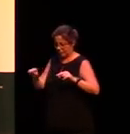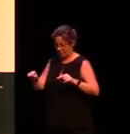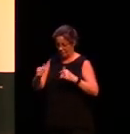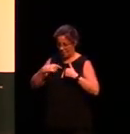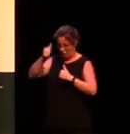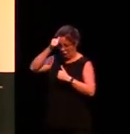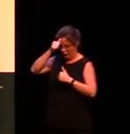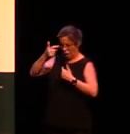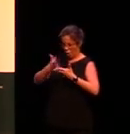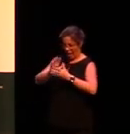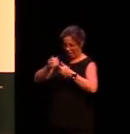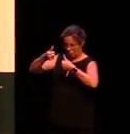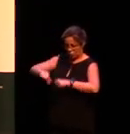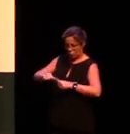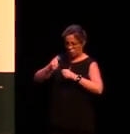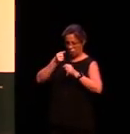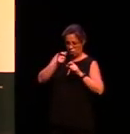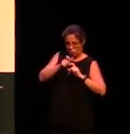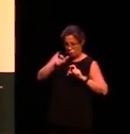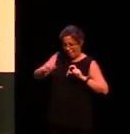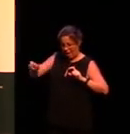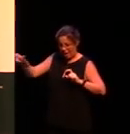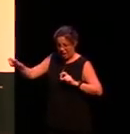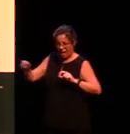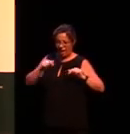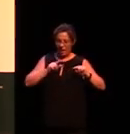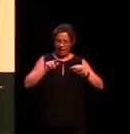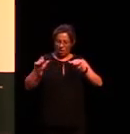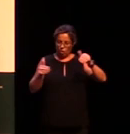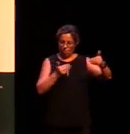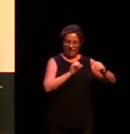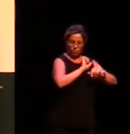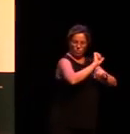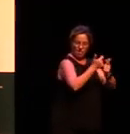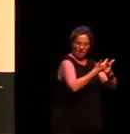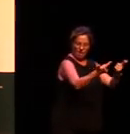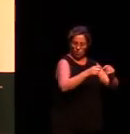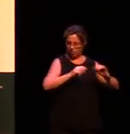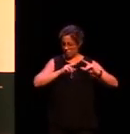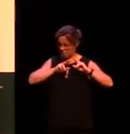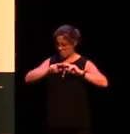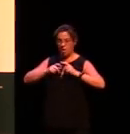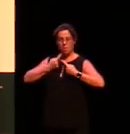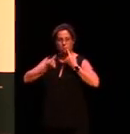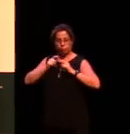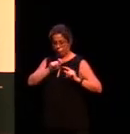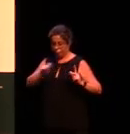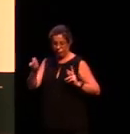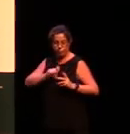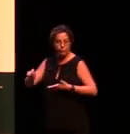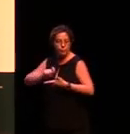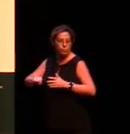aims to distill all of that. So Rachel has gone down that difficult road